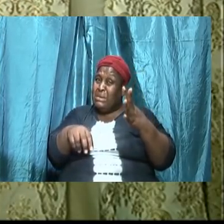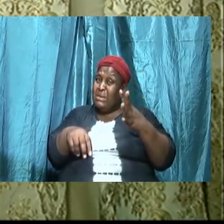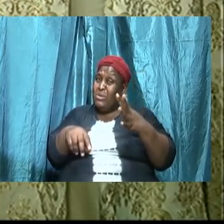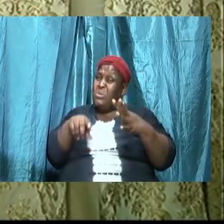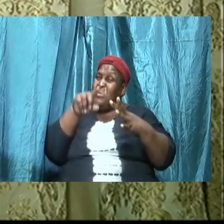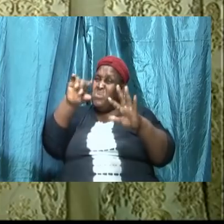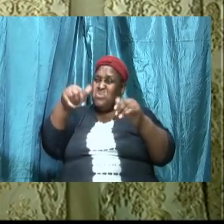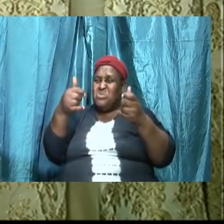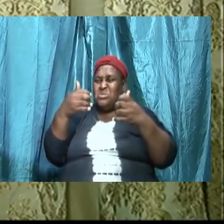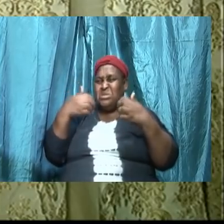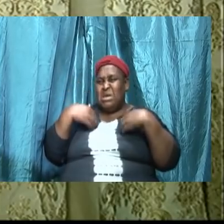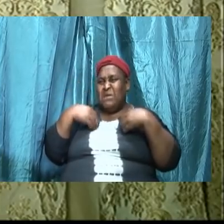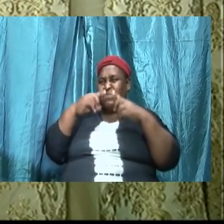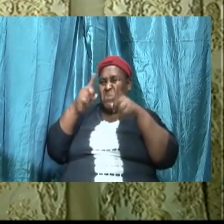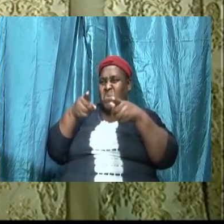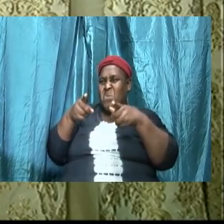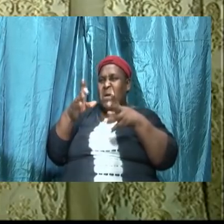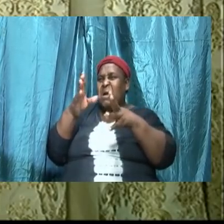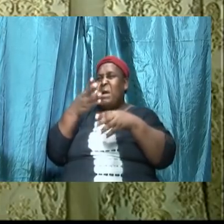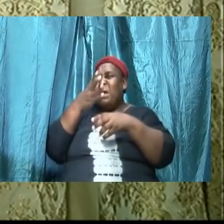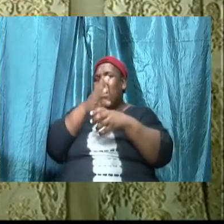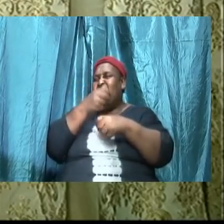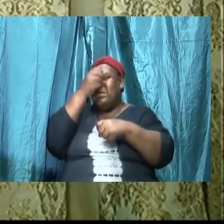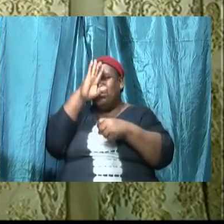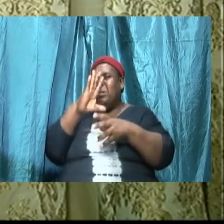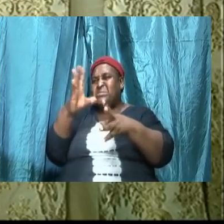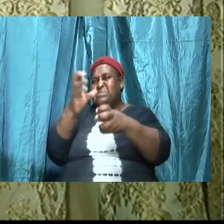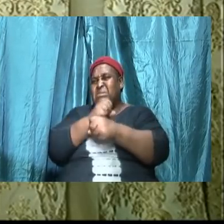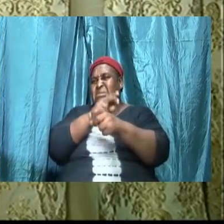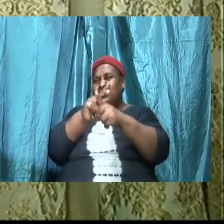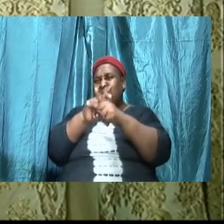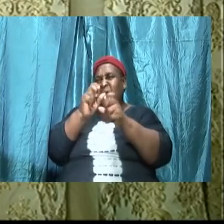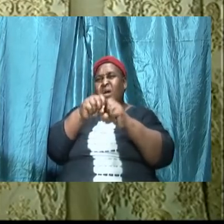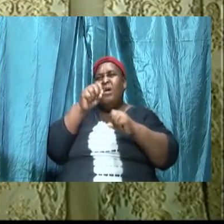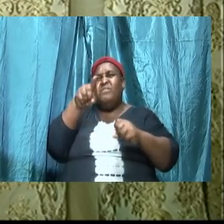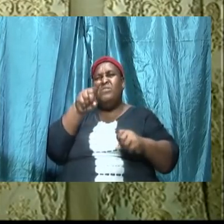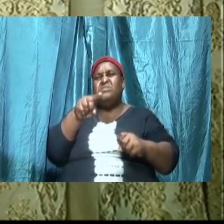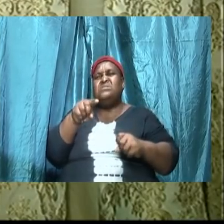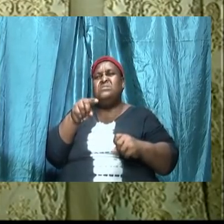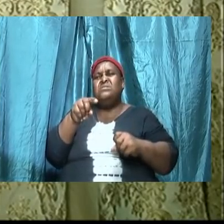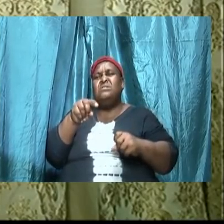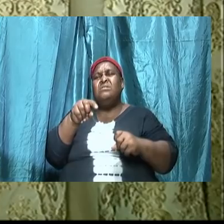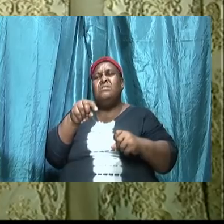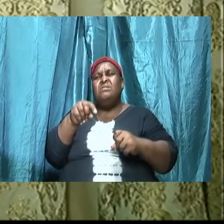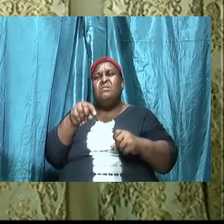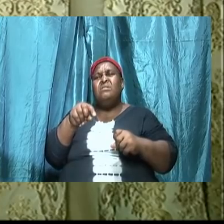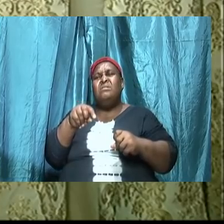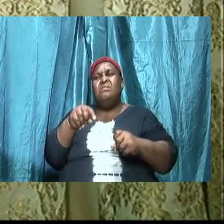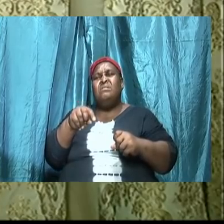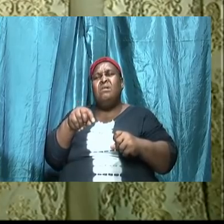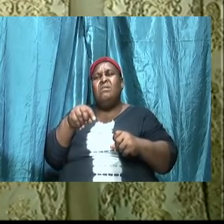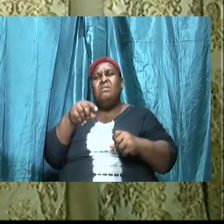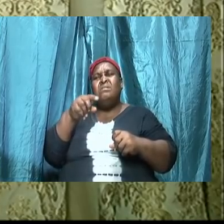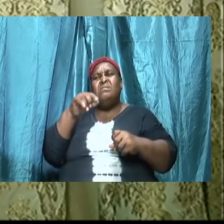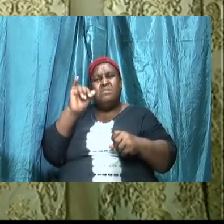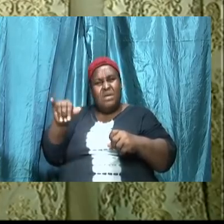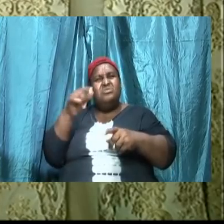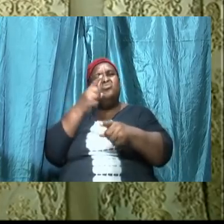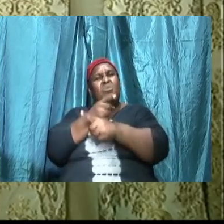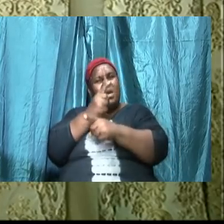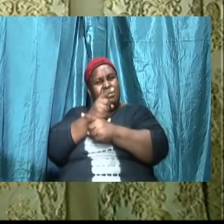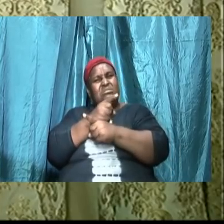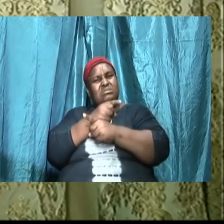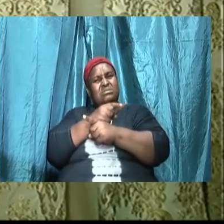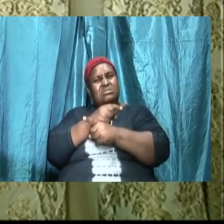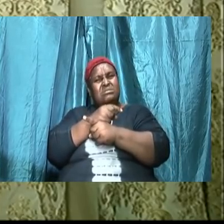and God has taken care of you of course God is taking care of us of course God has paid the price and you have then told us